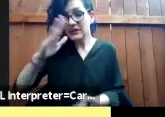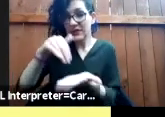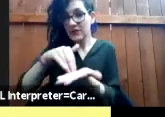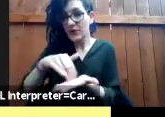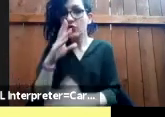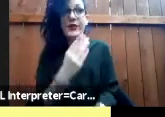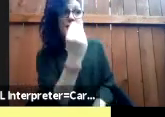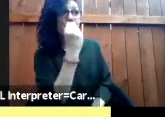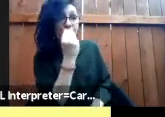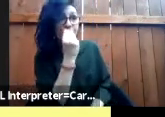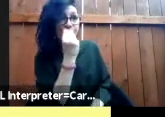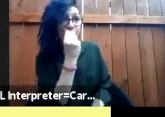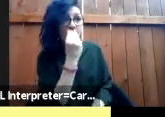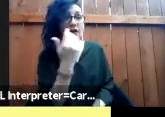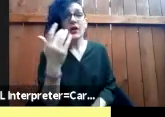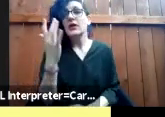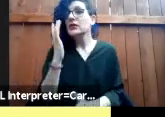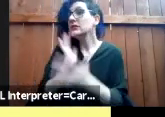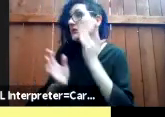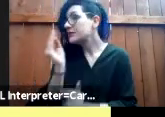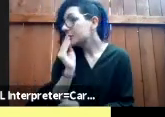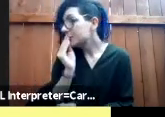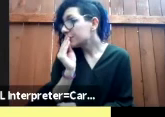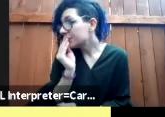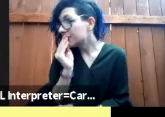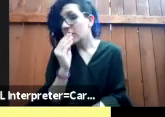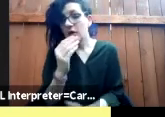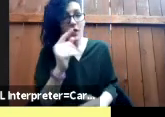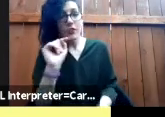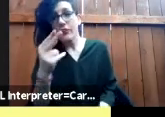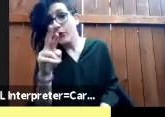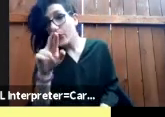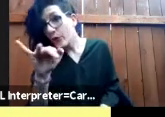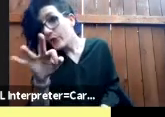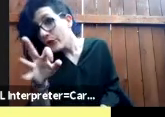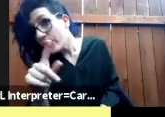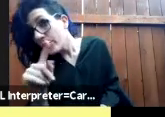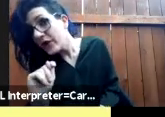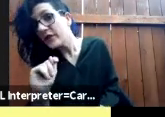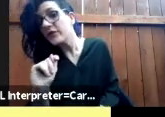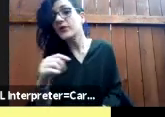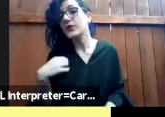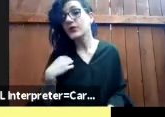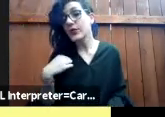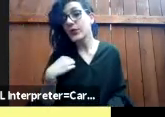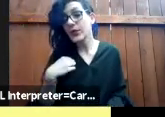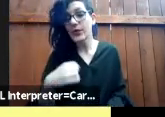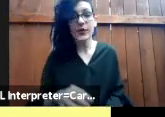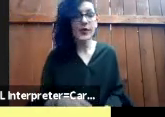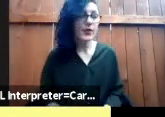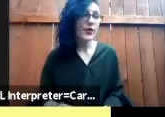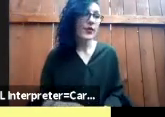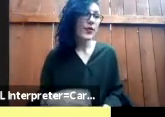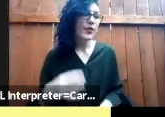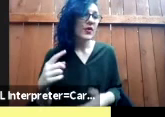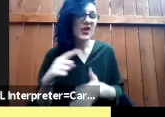slash thrift store slash hangout space for community folks and we just like in like installed the tvs like within